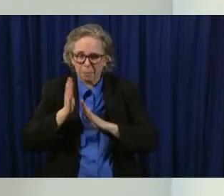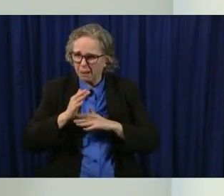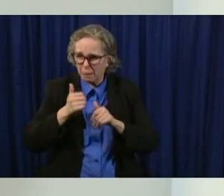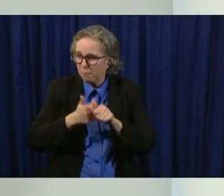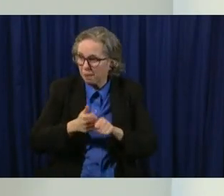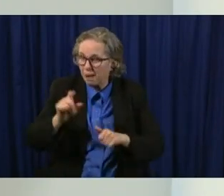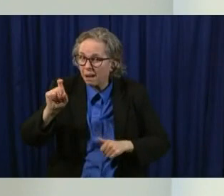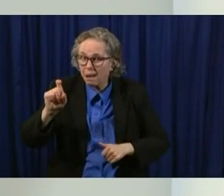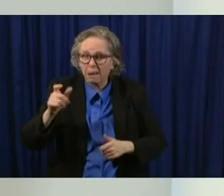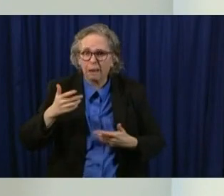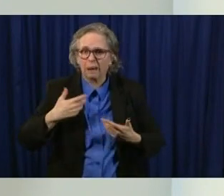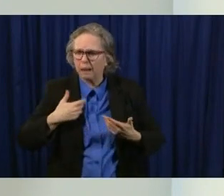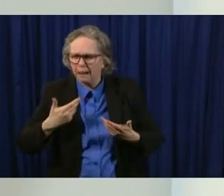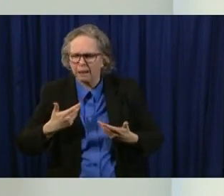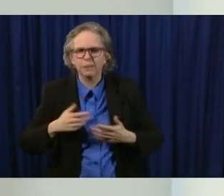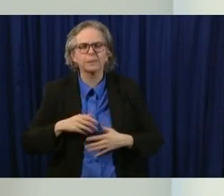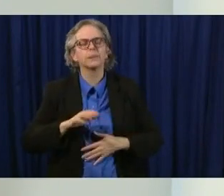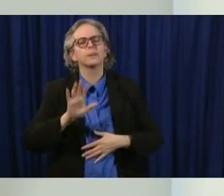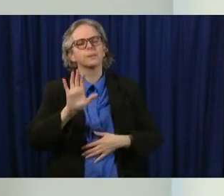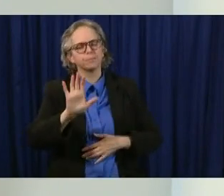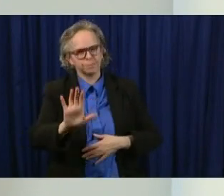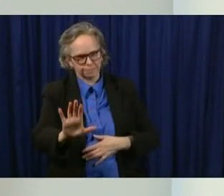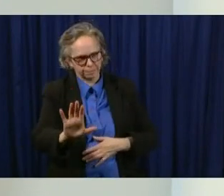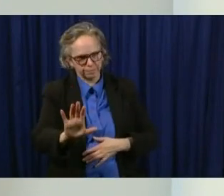well as those are as those are